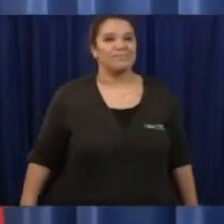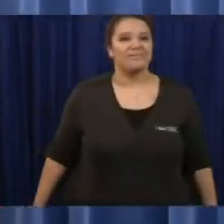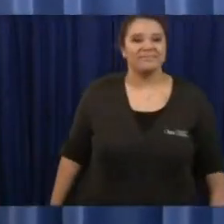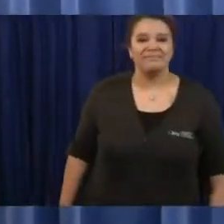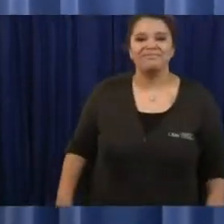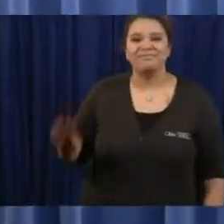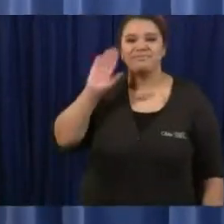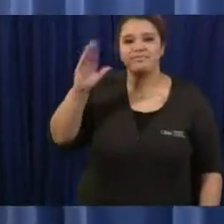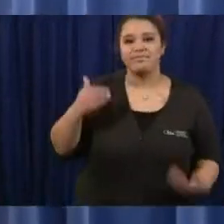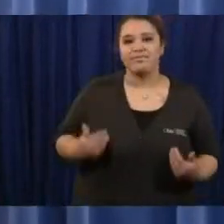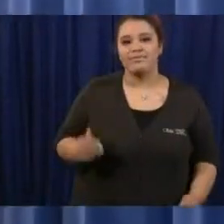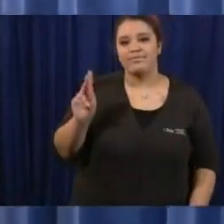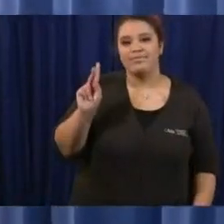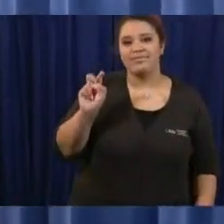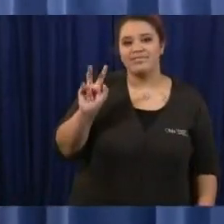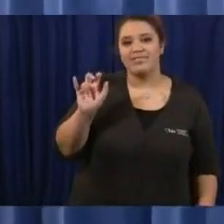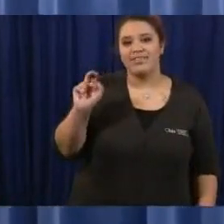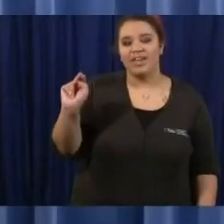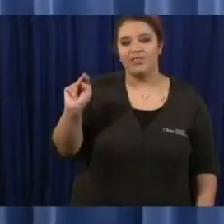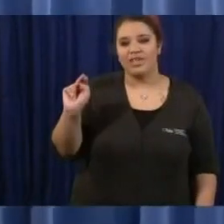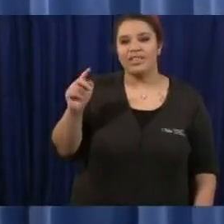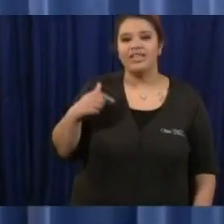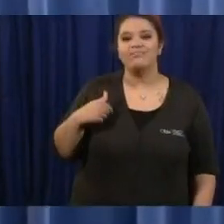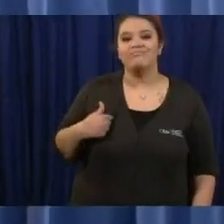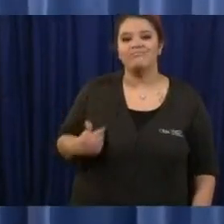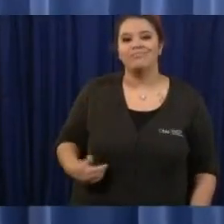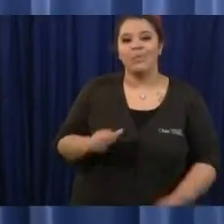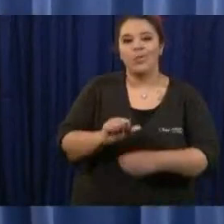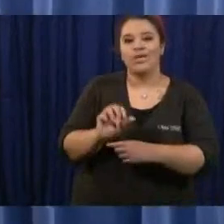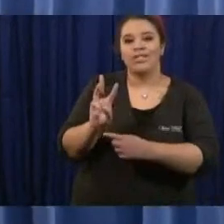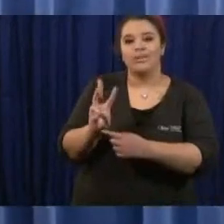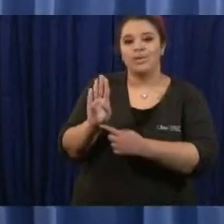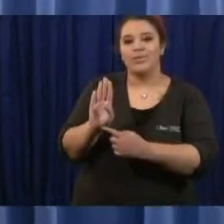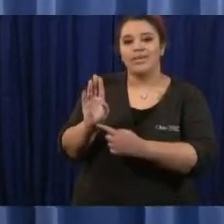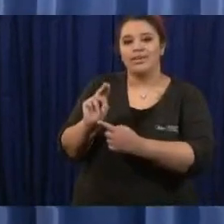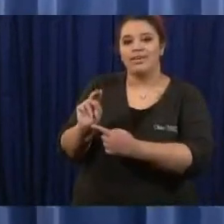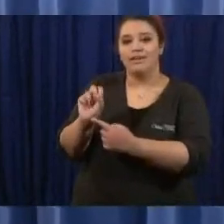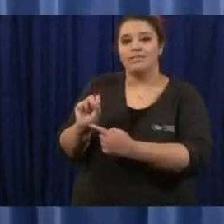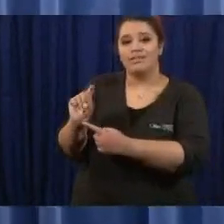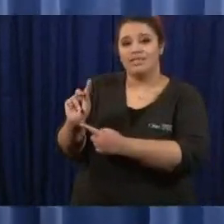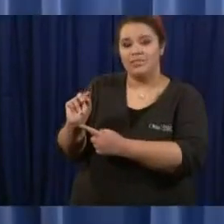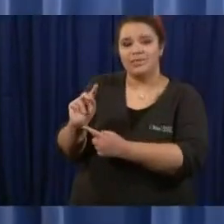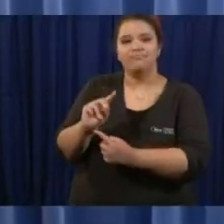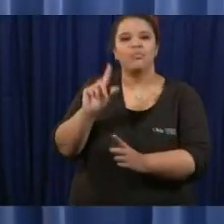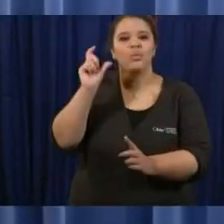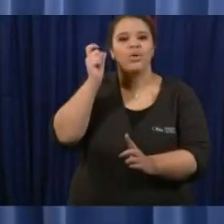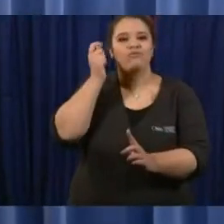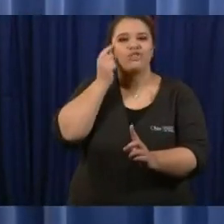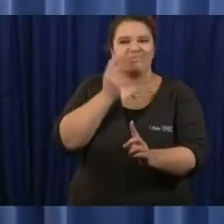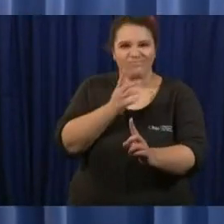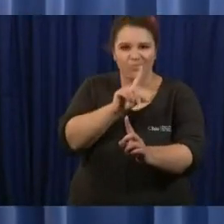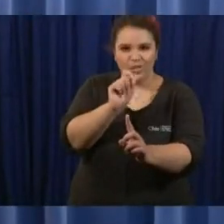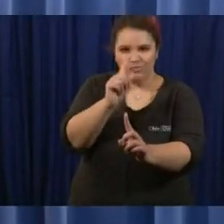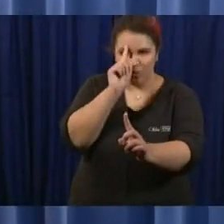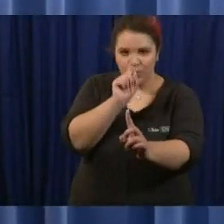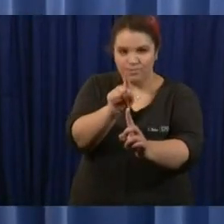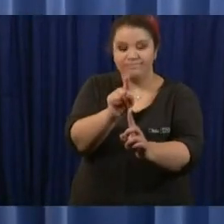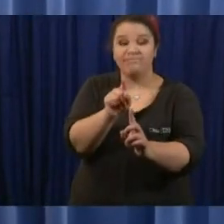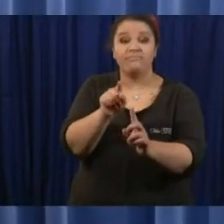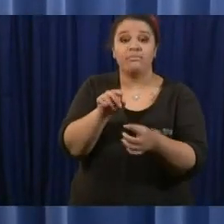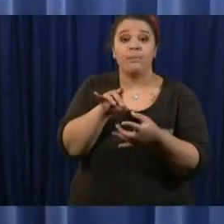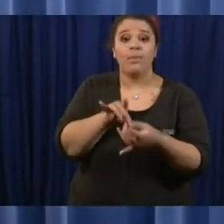kevin landers wbns 10 tv my question is for the governor um my question regards masks